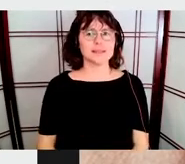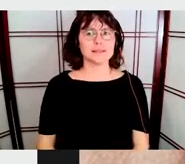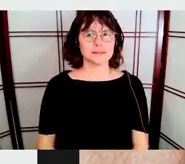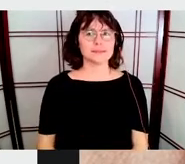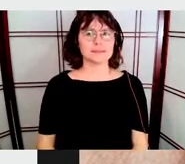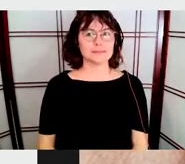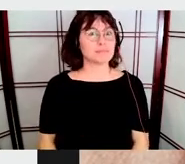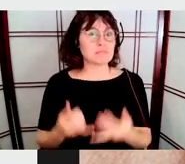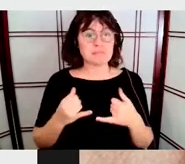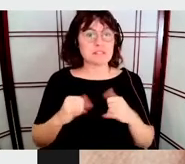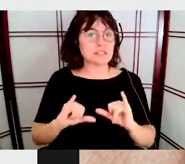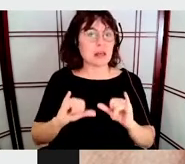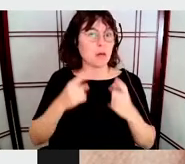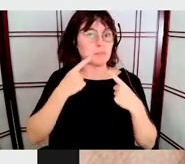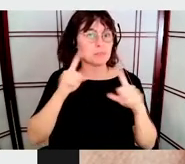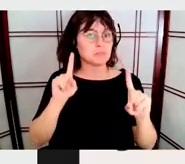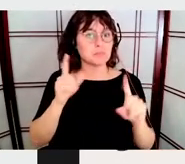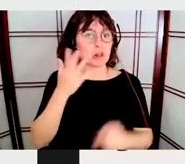behaves well.